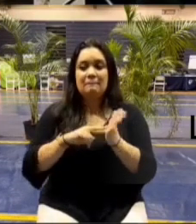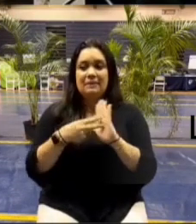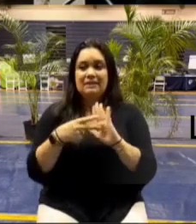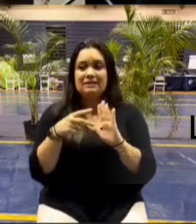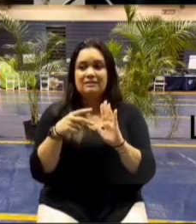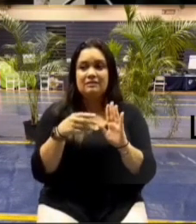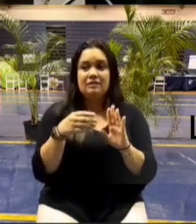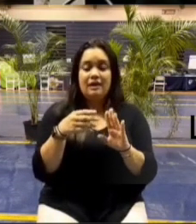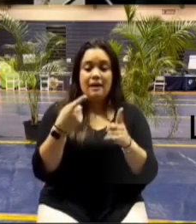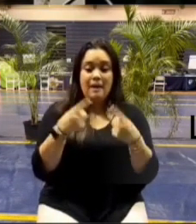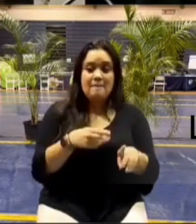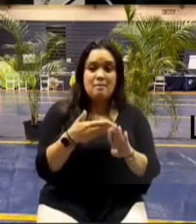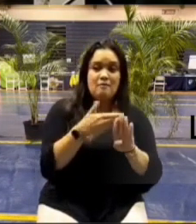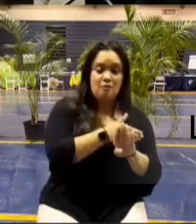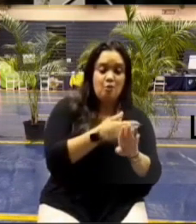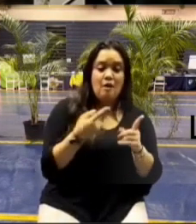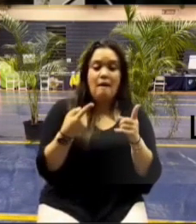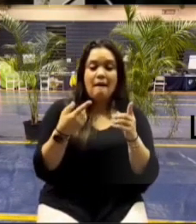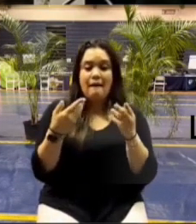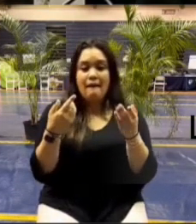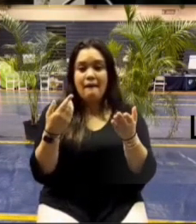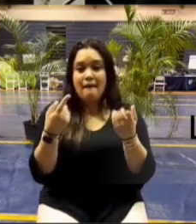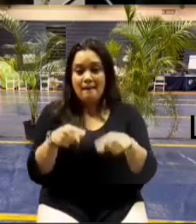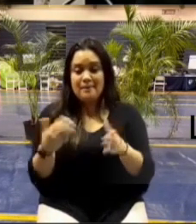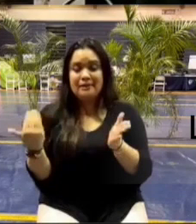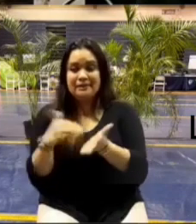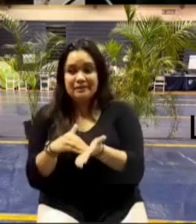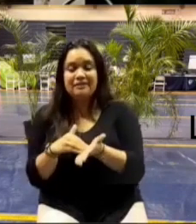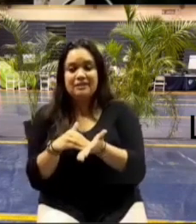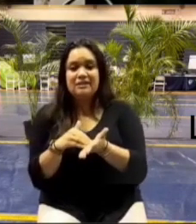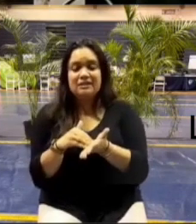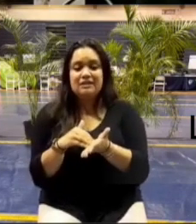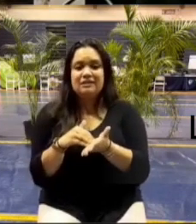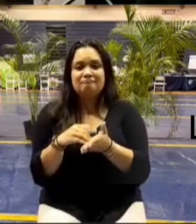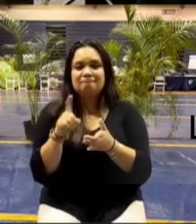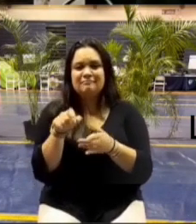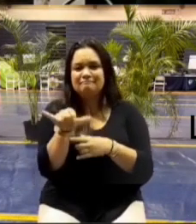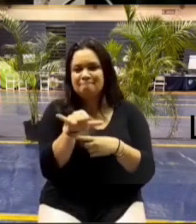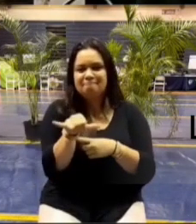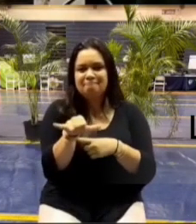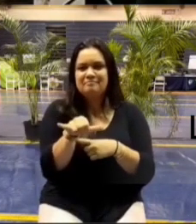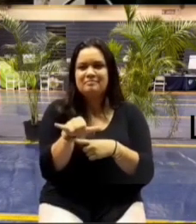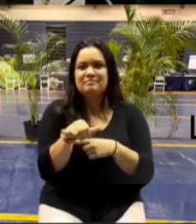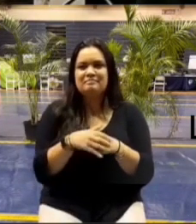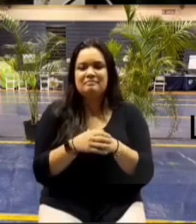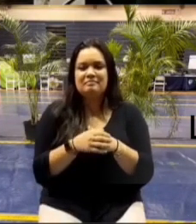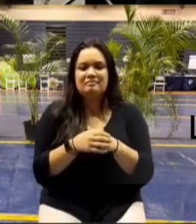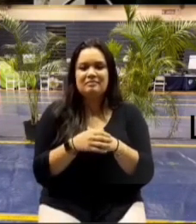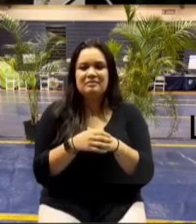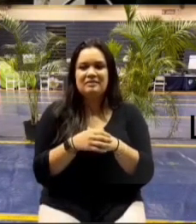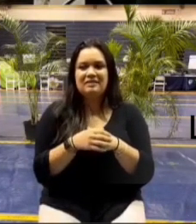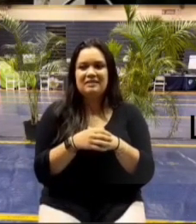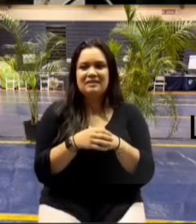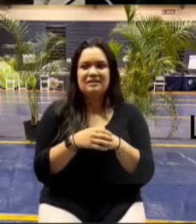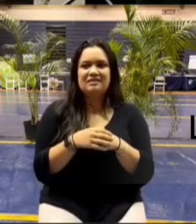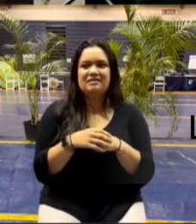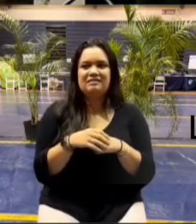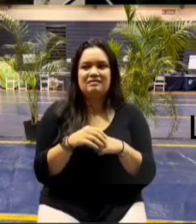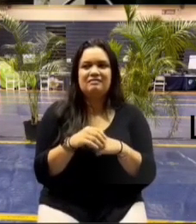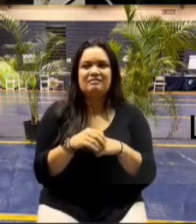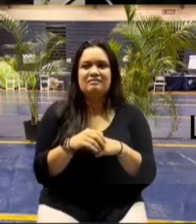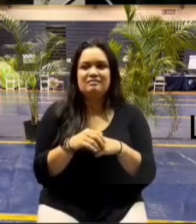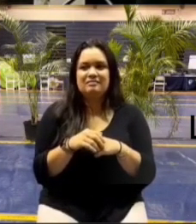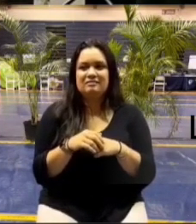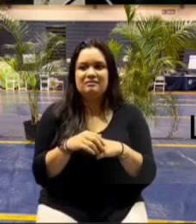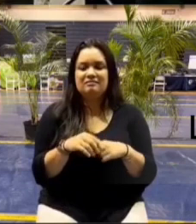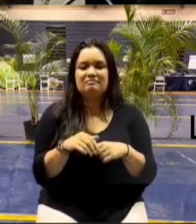in the same so if you folks think there's a similar situation in lahaina to what i just explained then maybe this is present but i don't know that